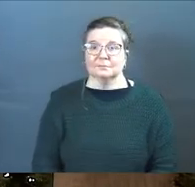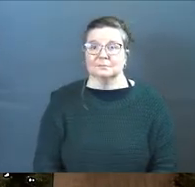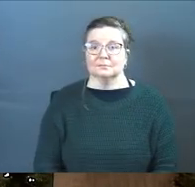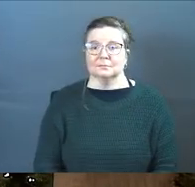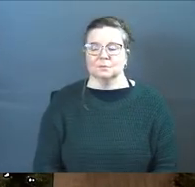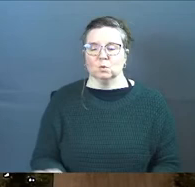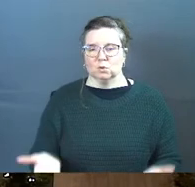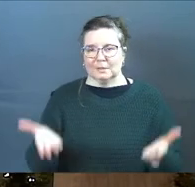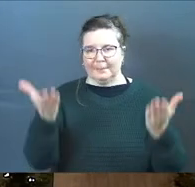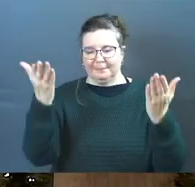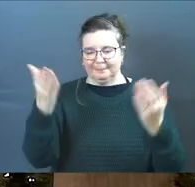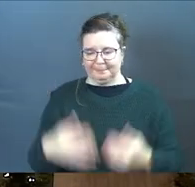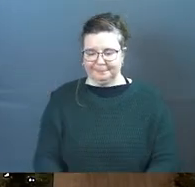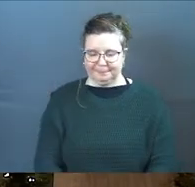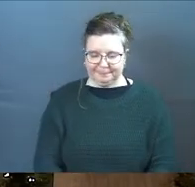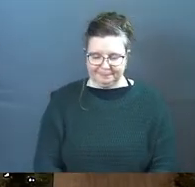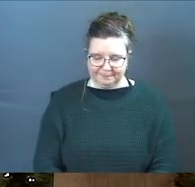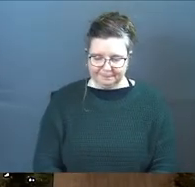would you stand